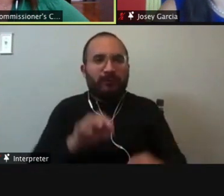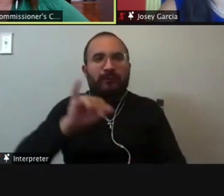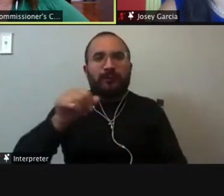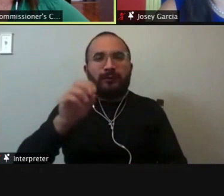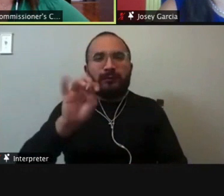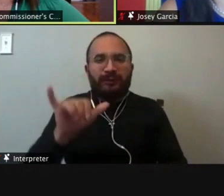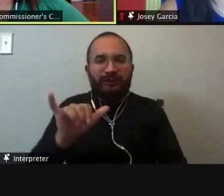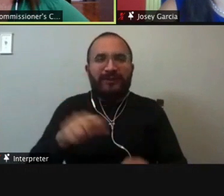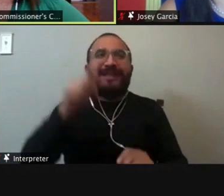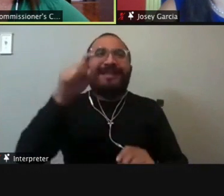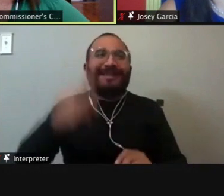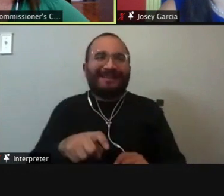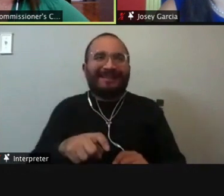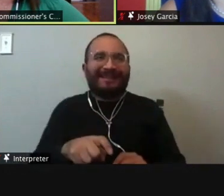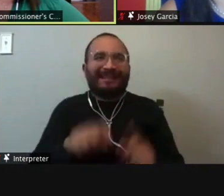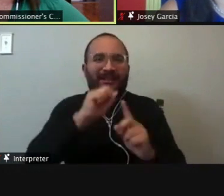and, and I'm with you.